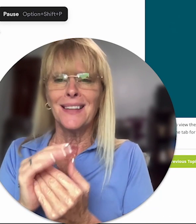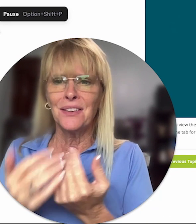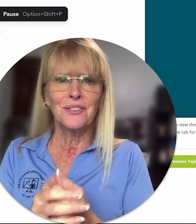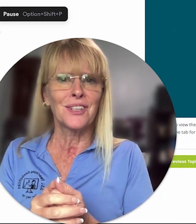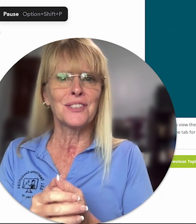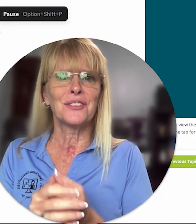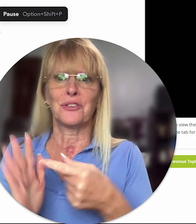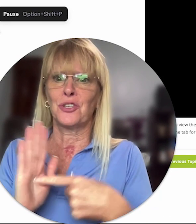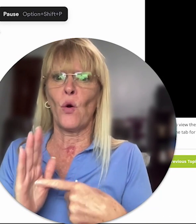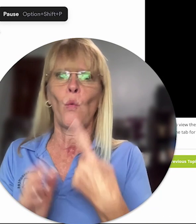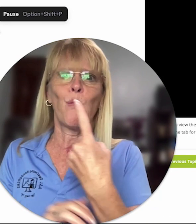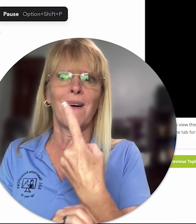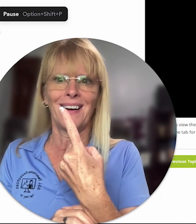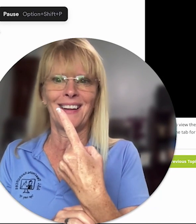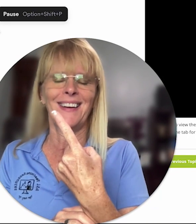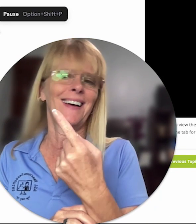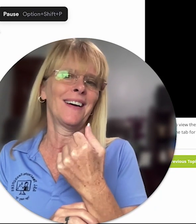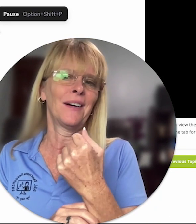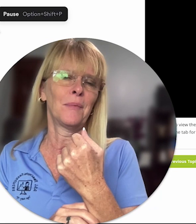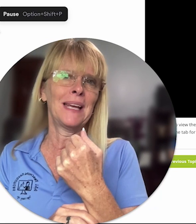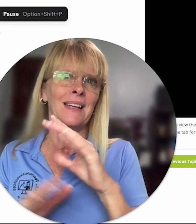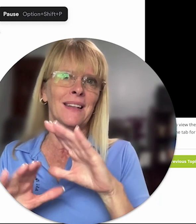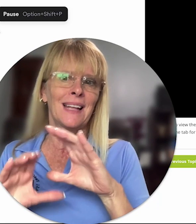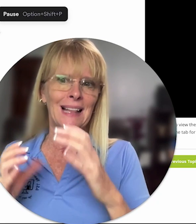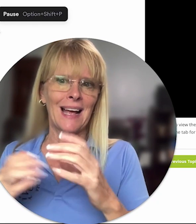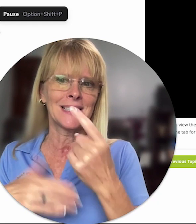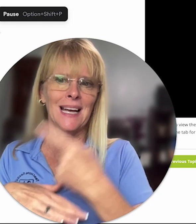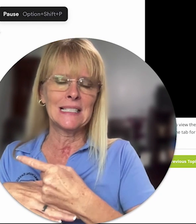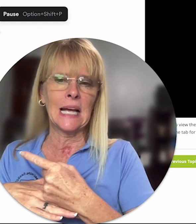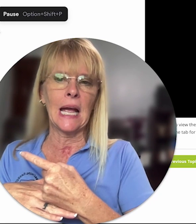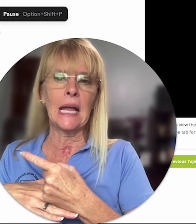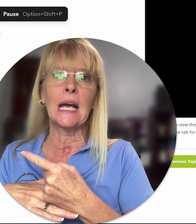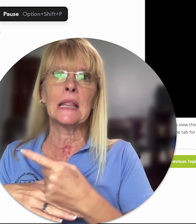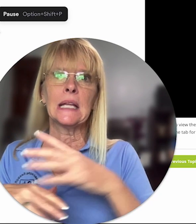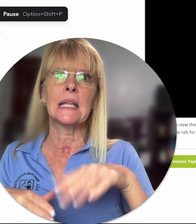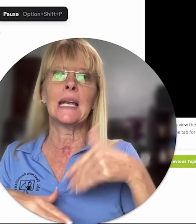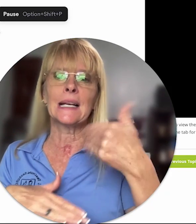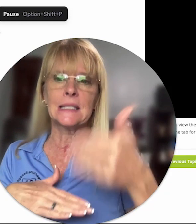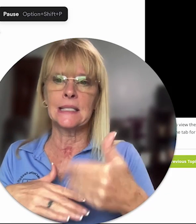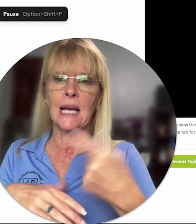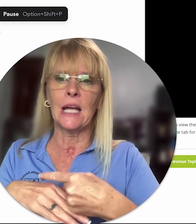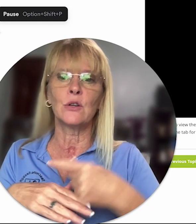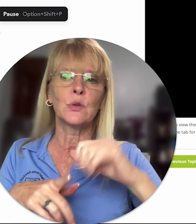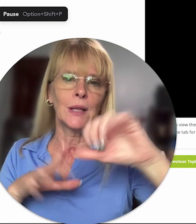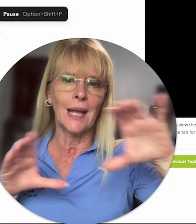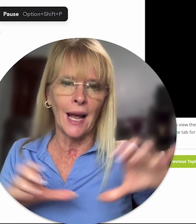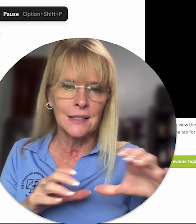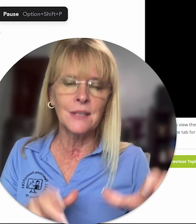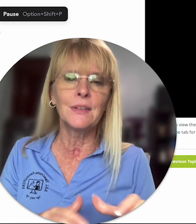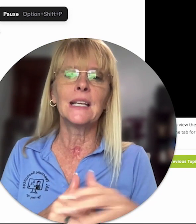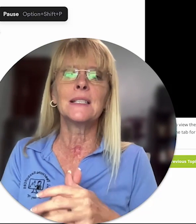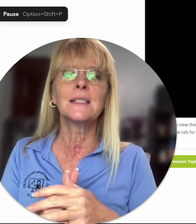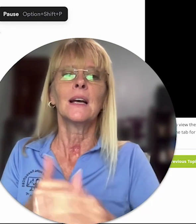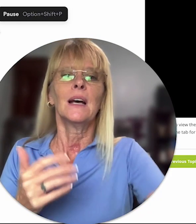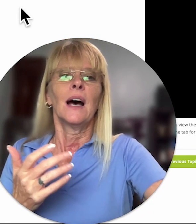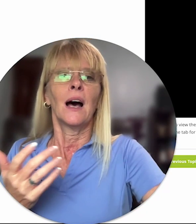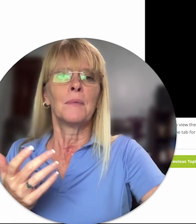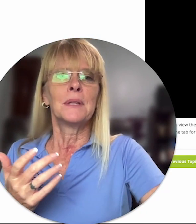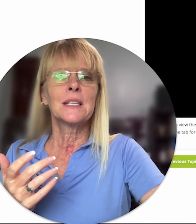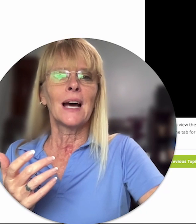then just show one in the class that day and then the next day you're doing the activities